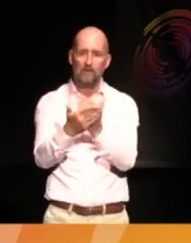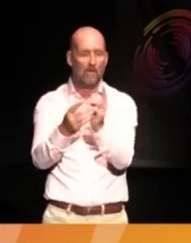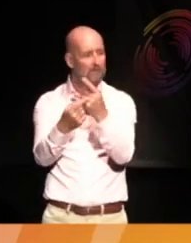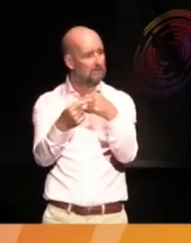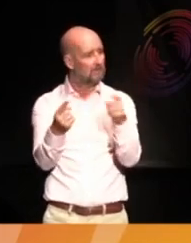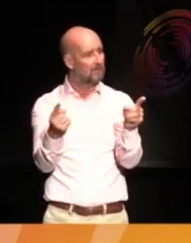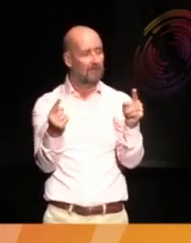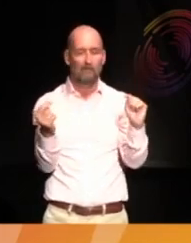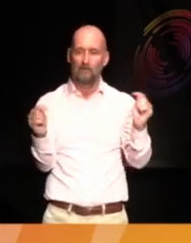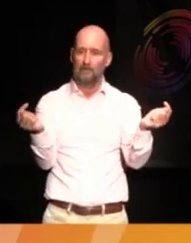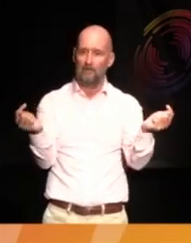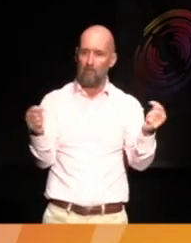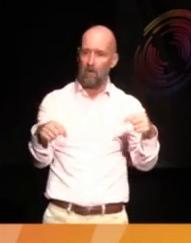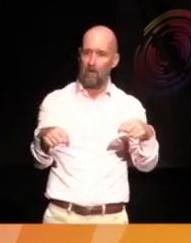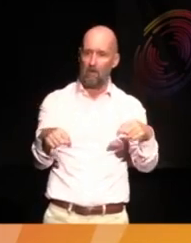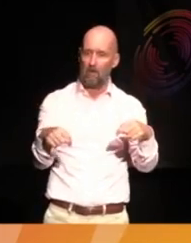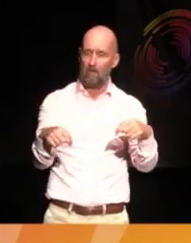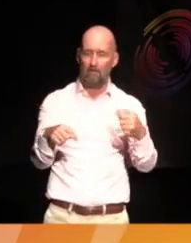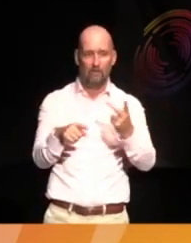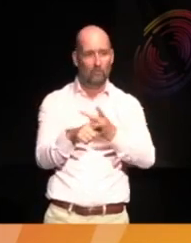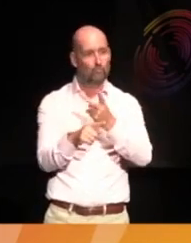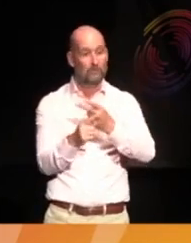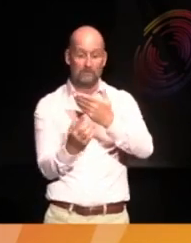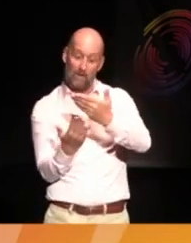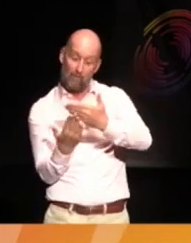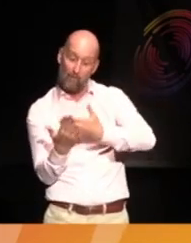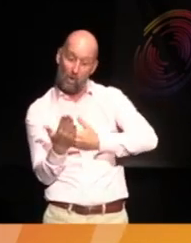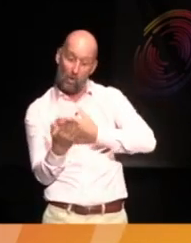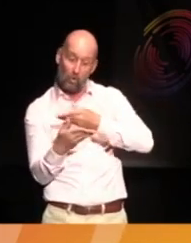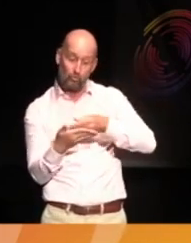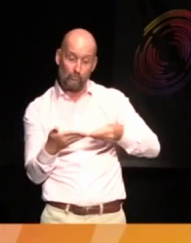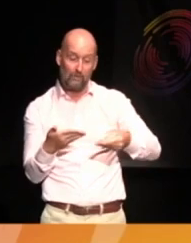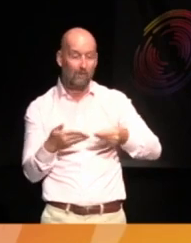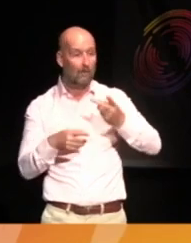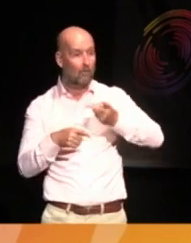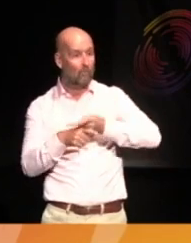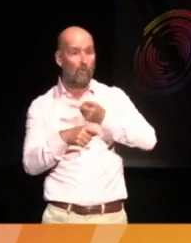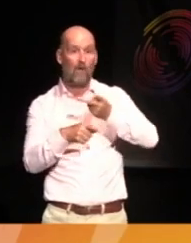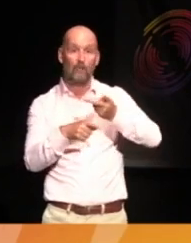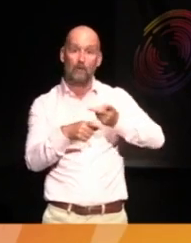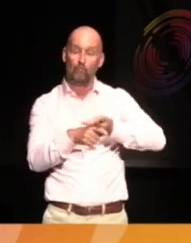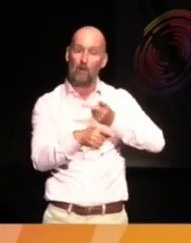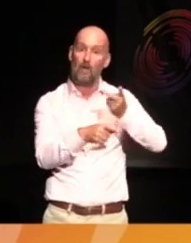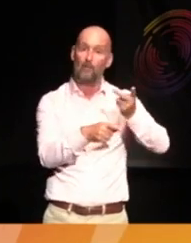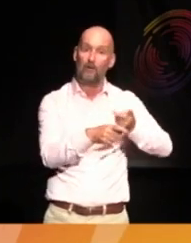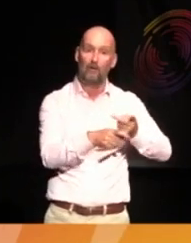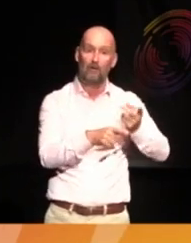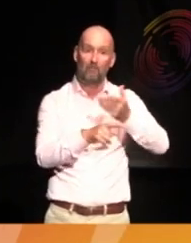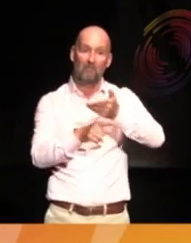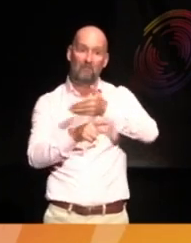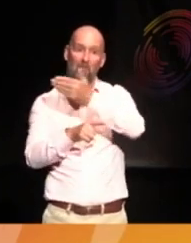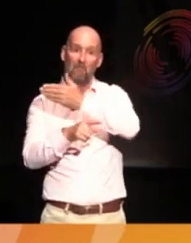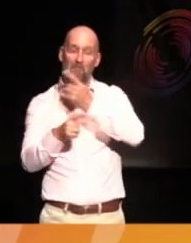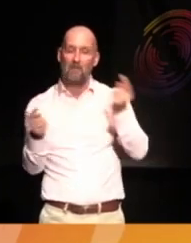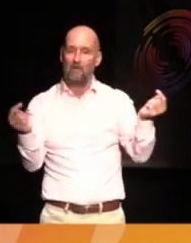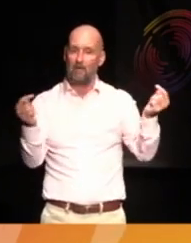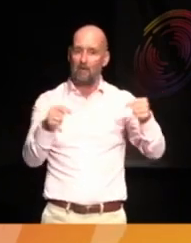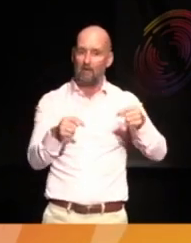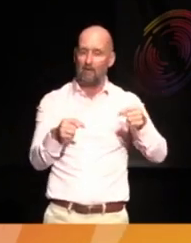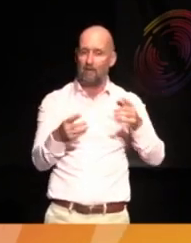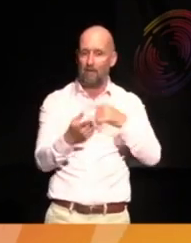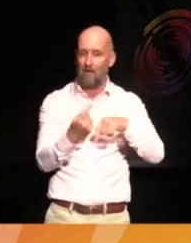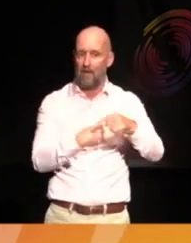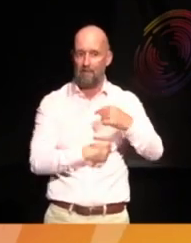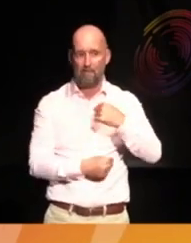Here I am, reciting poetry, all of it rhyming with what came before. Here I am, here